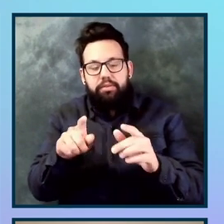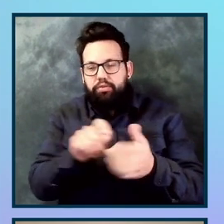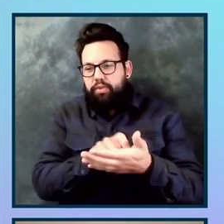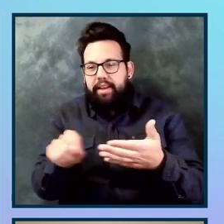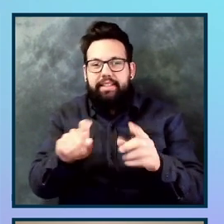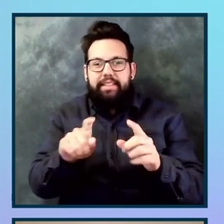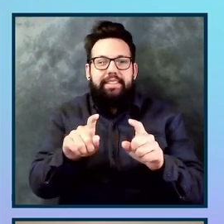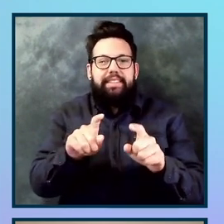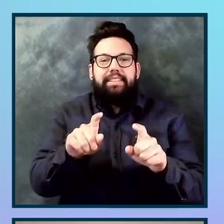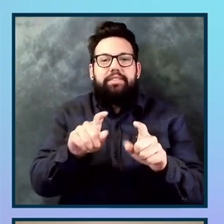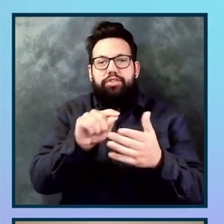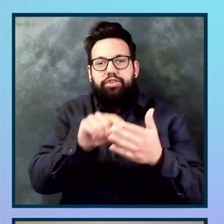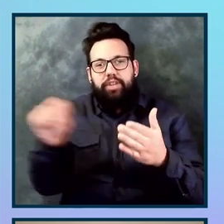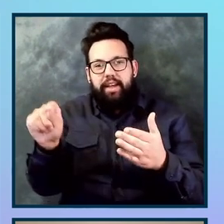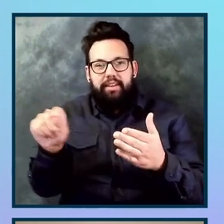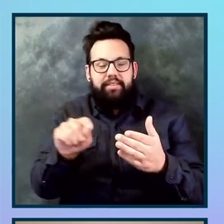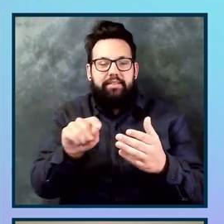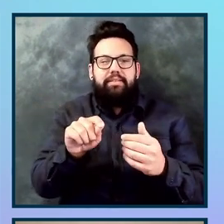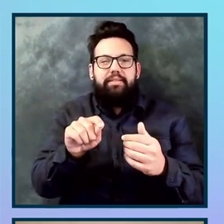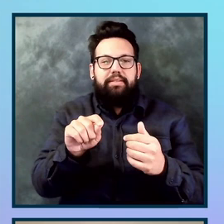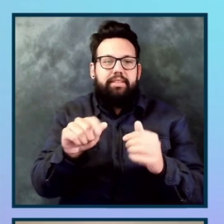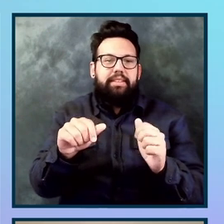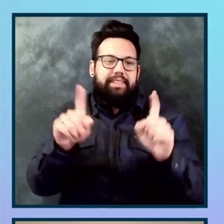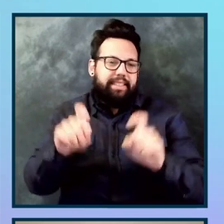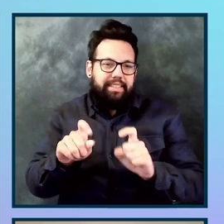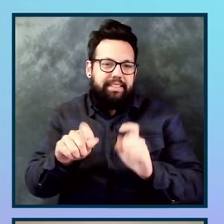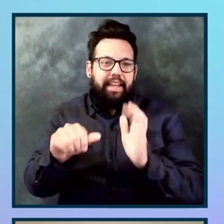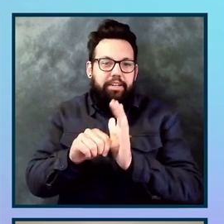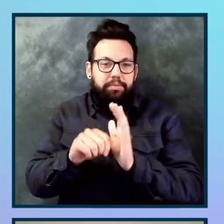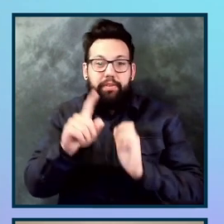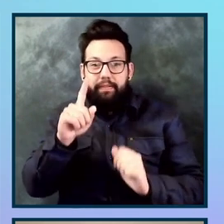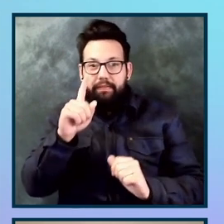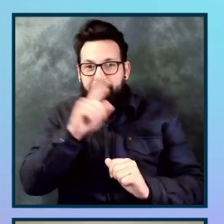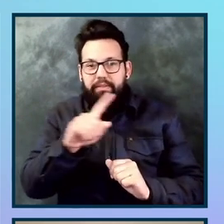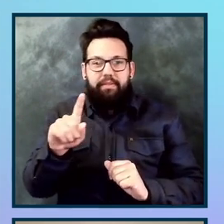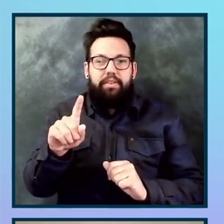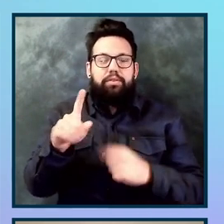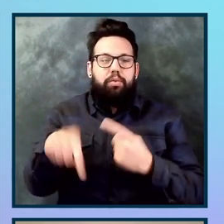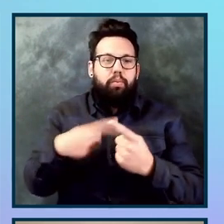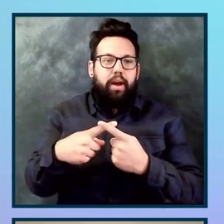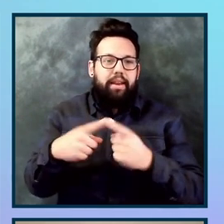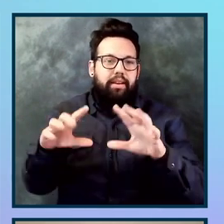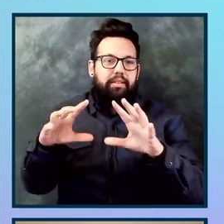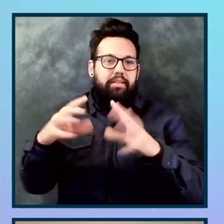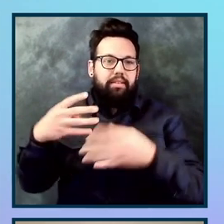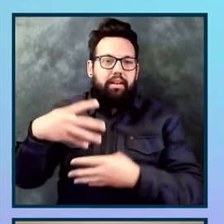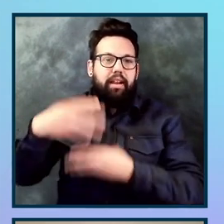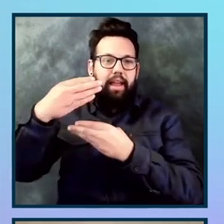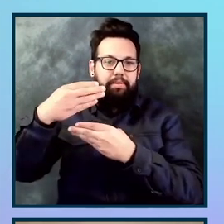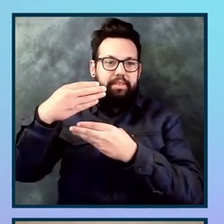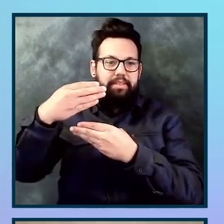attribute ARIA checked is false when we're collapsed. And I'm going to use copy and paste, which is dangerous.